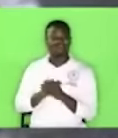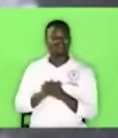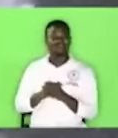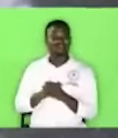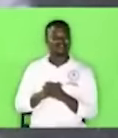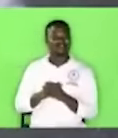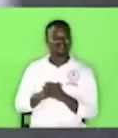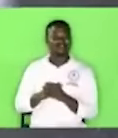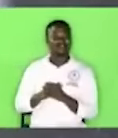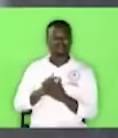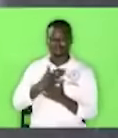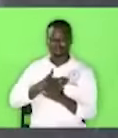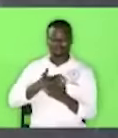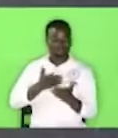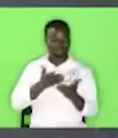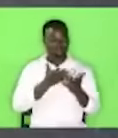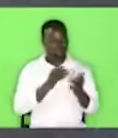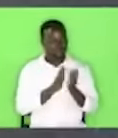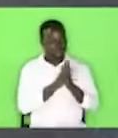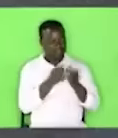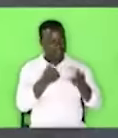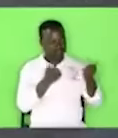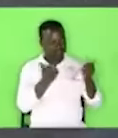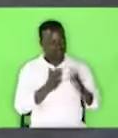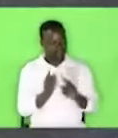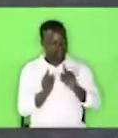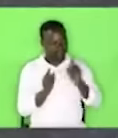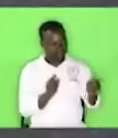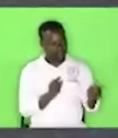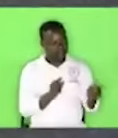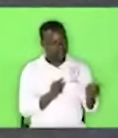Please, I want to ask my driver to come and